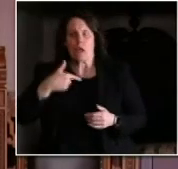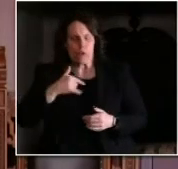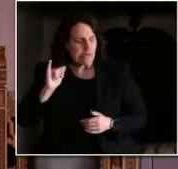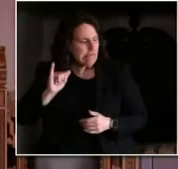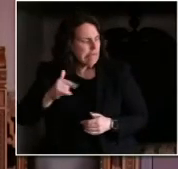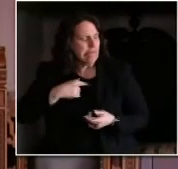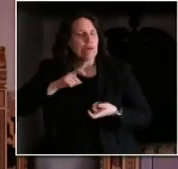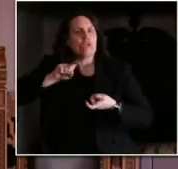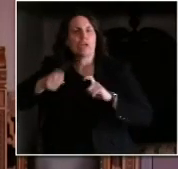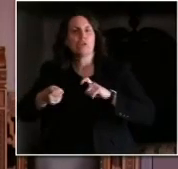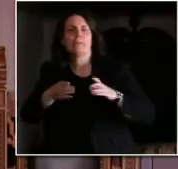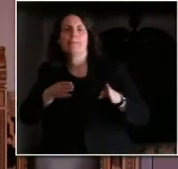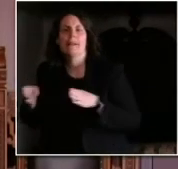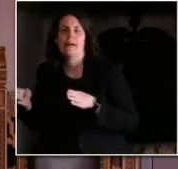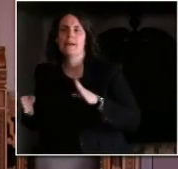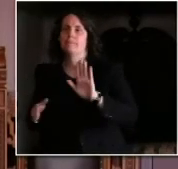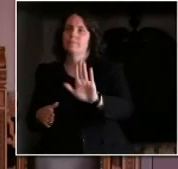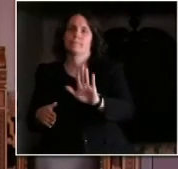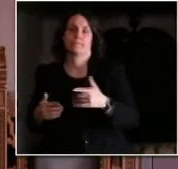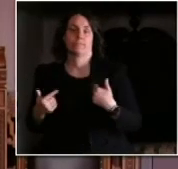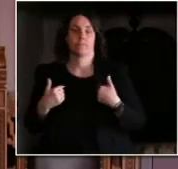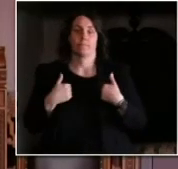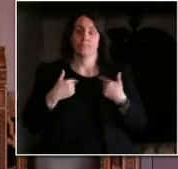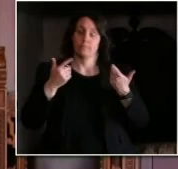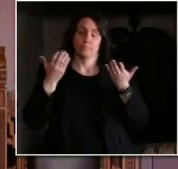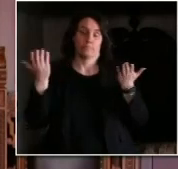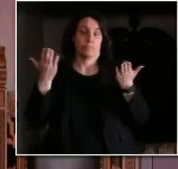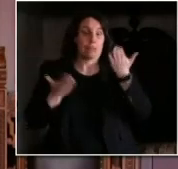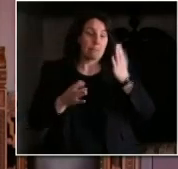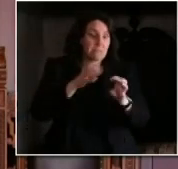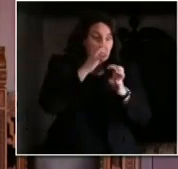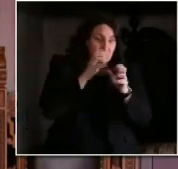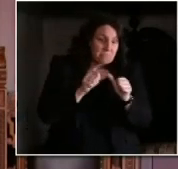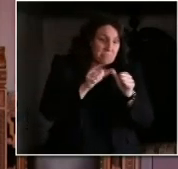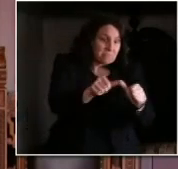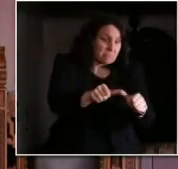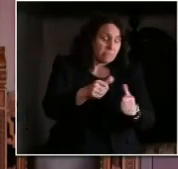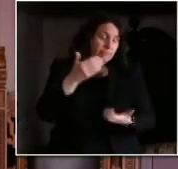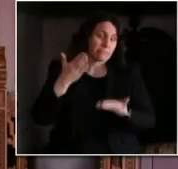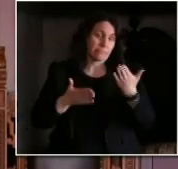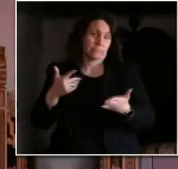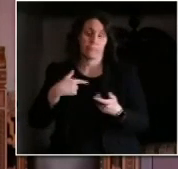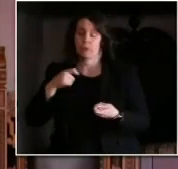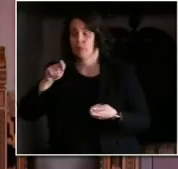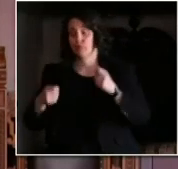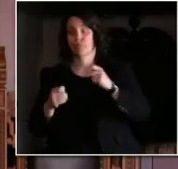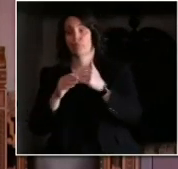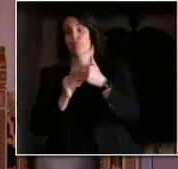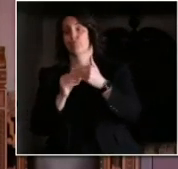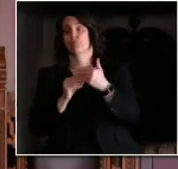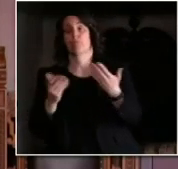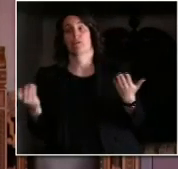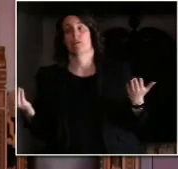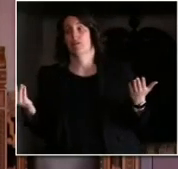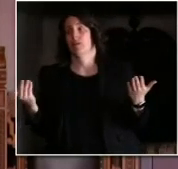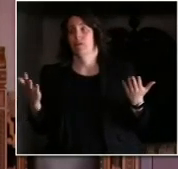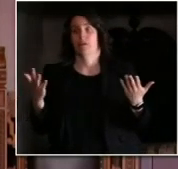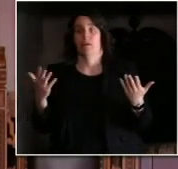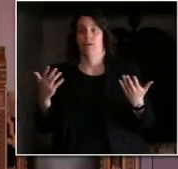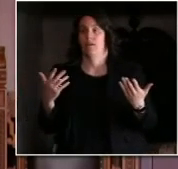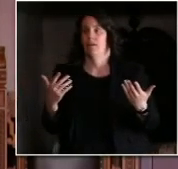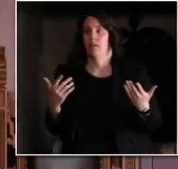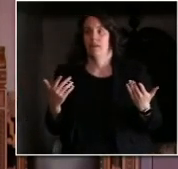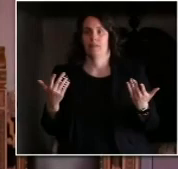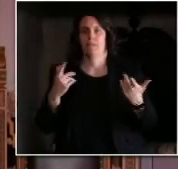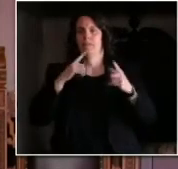whether it's a gazillion people writing in about golf courses or two people writing in about something else, our staff gives it